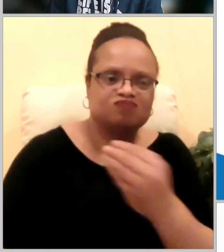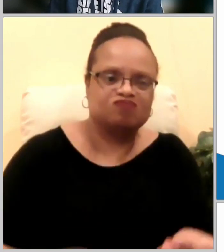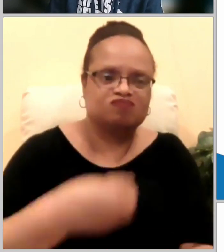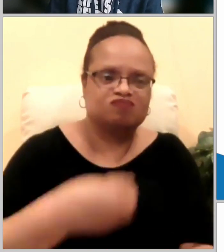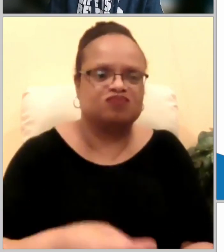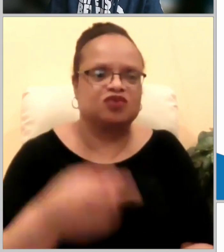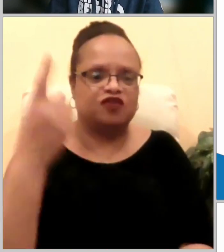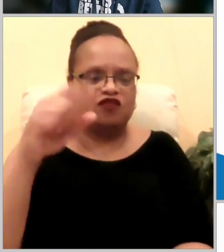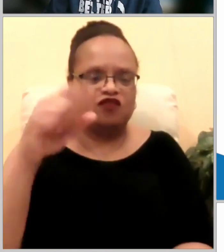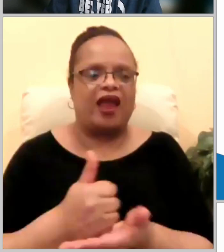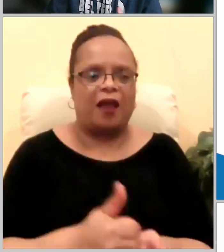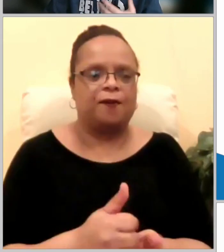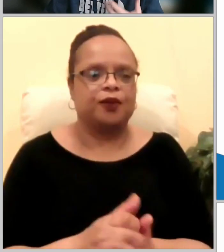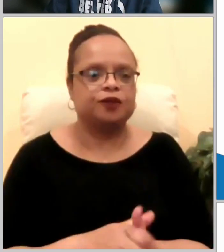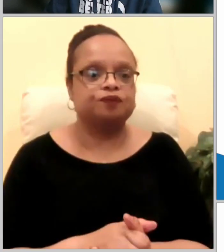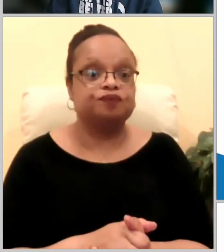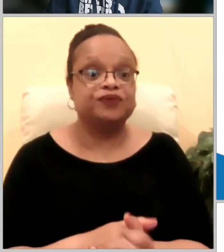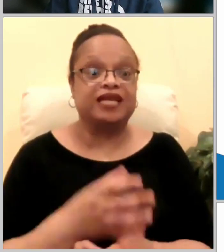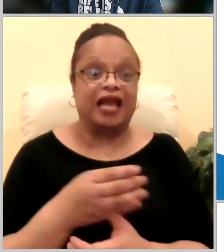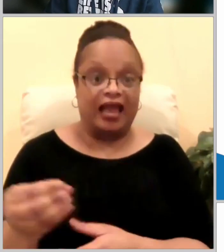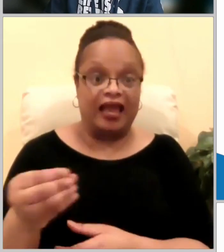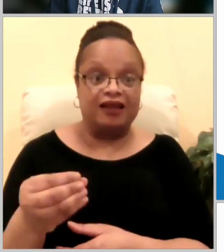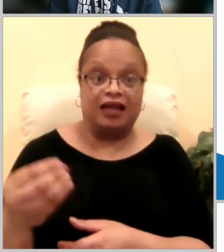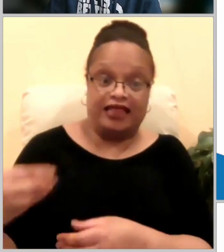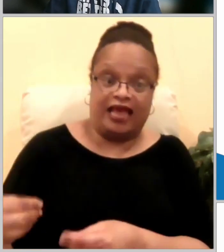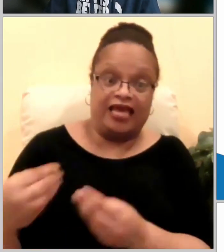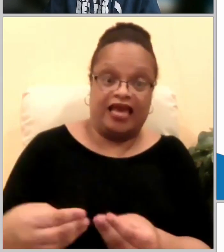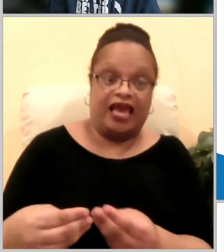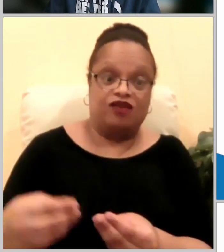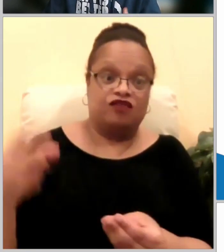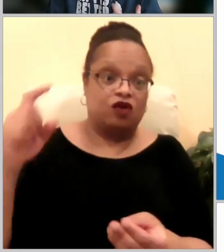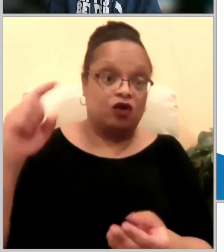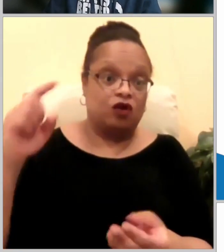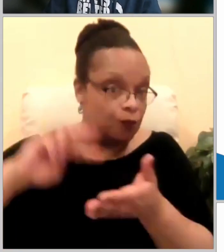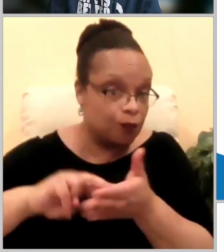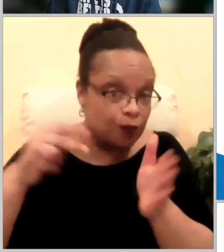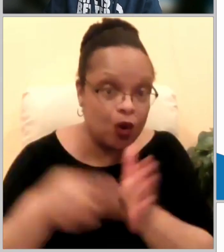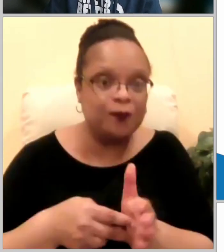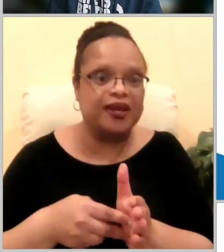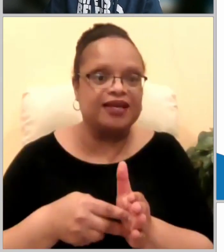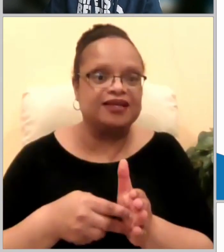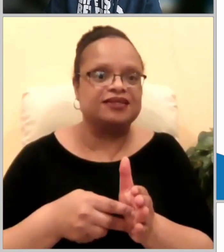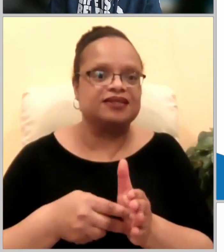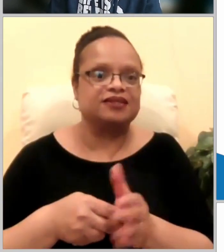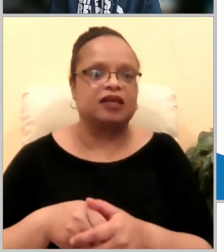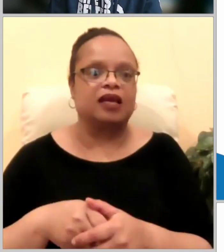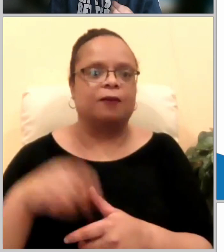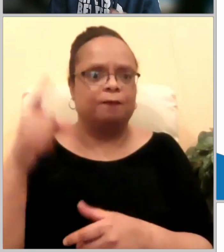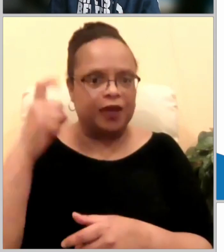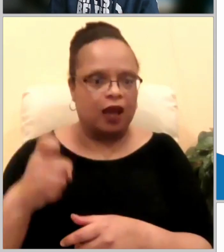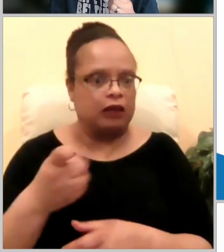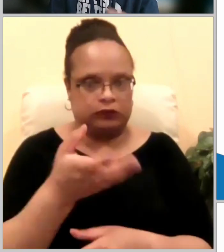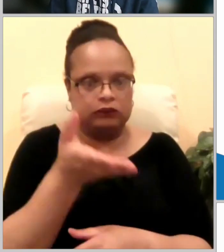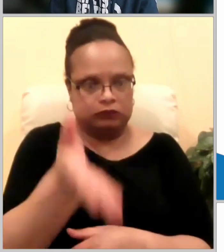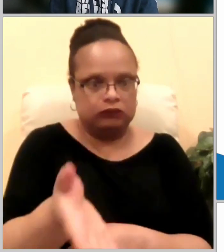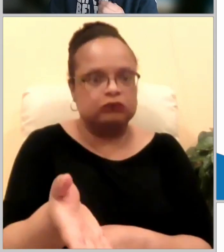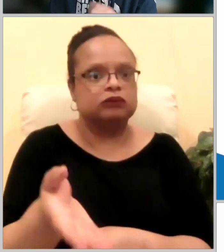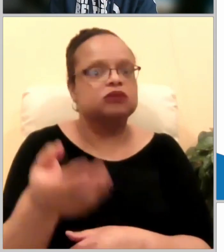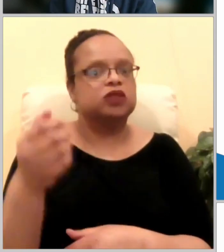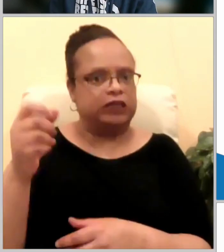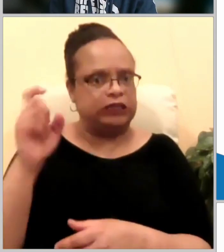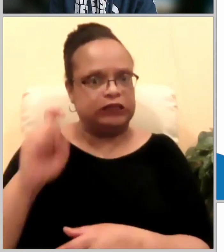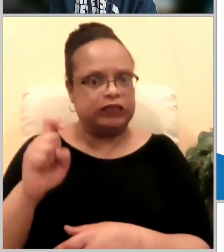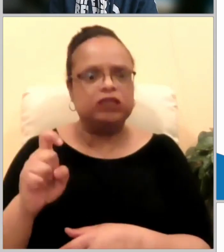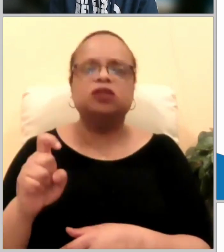they gave with purpose there was a need and they filled it by giving they were the answer